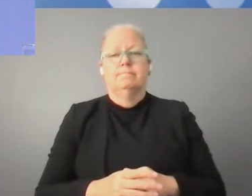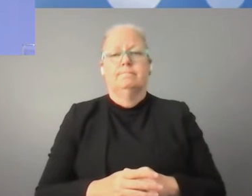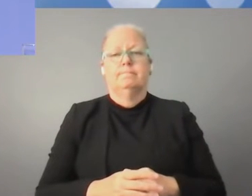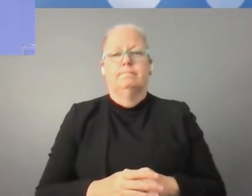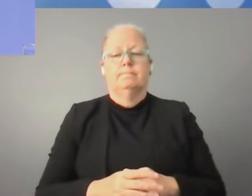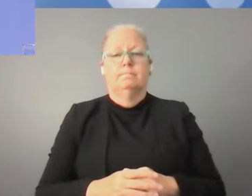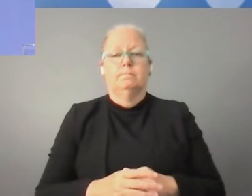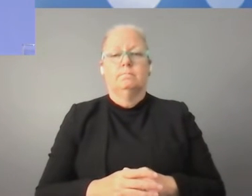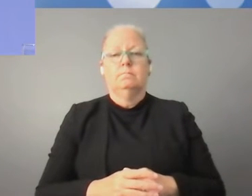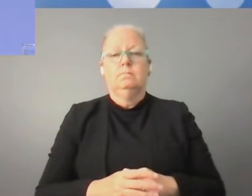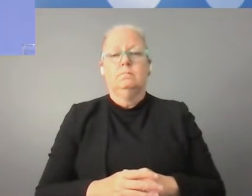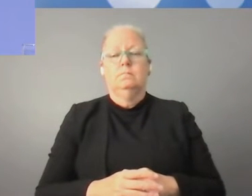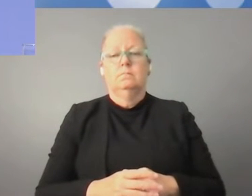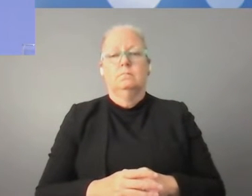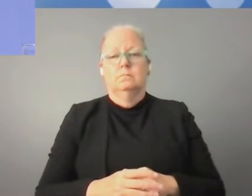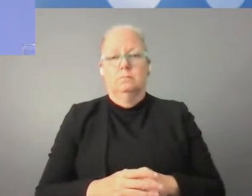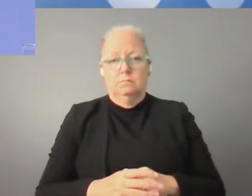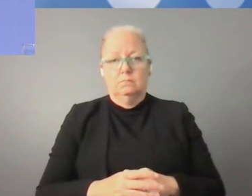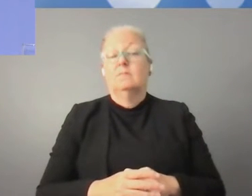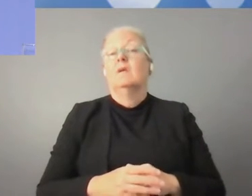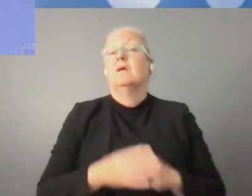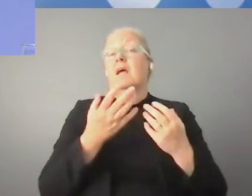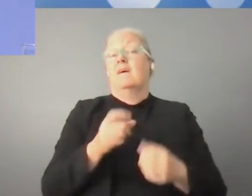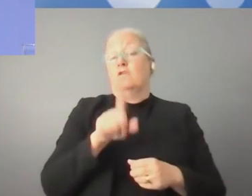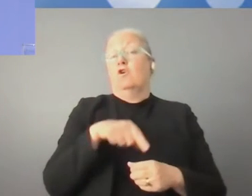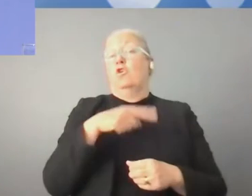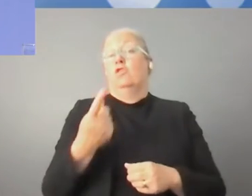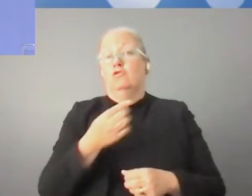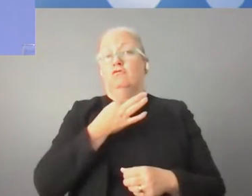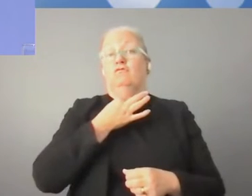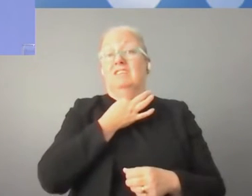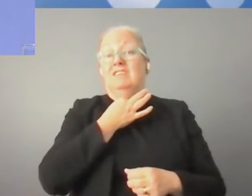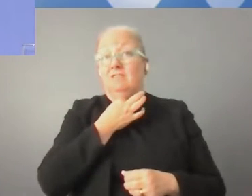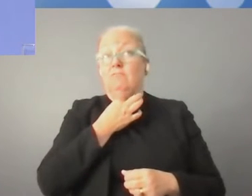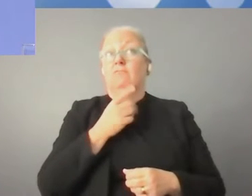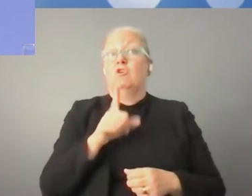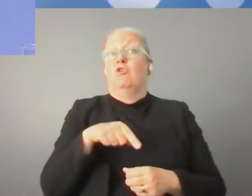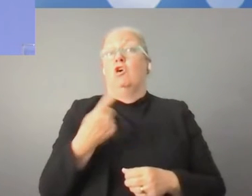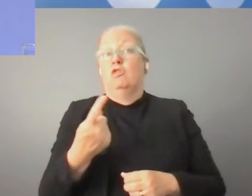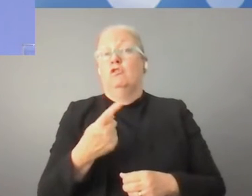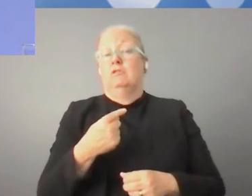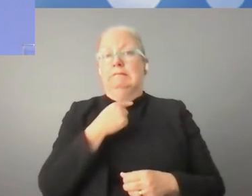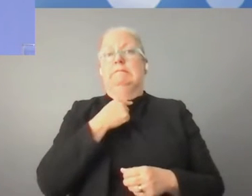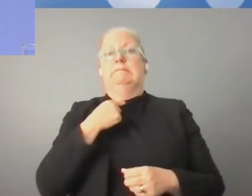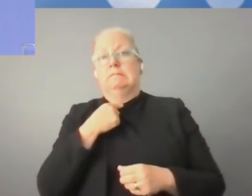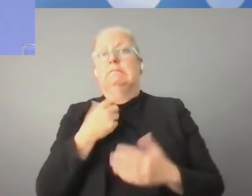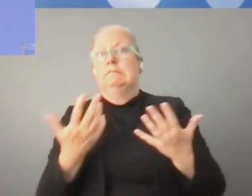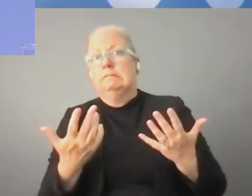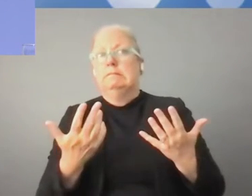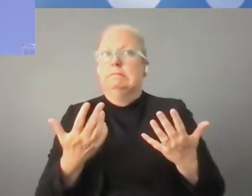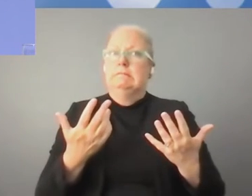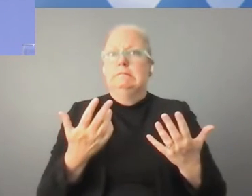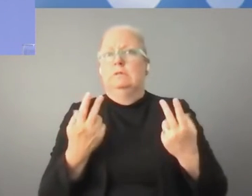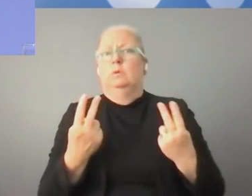There is another risk. There is another threat, which is related to cyber